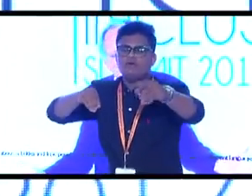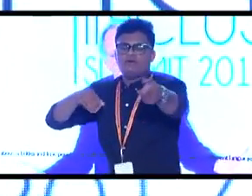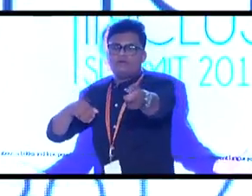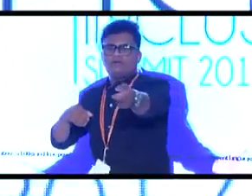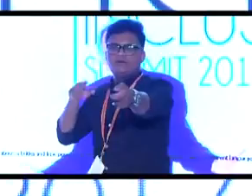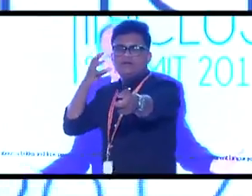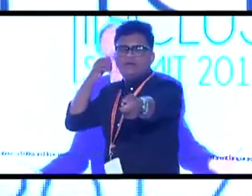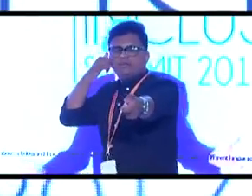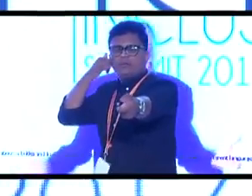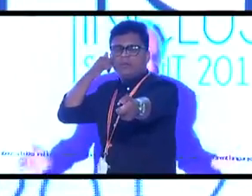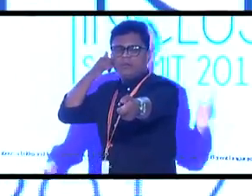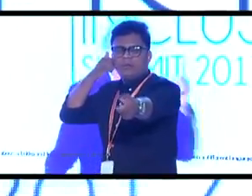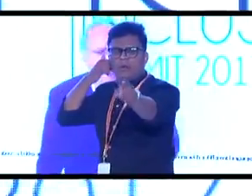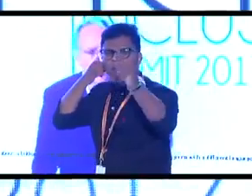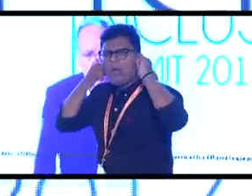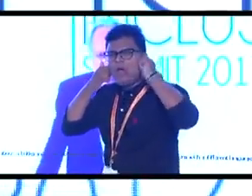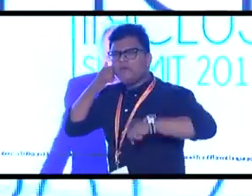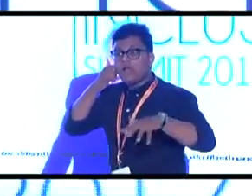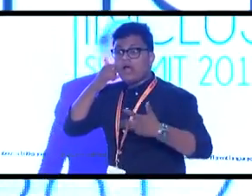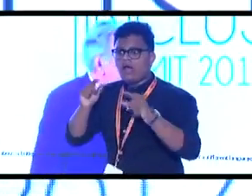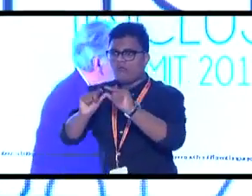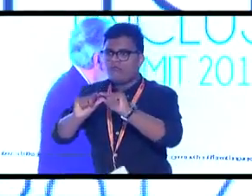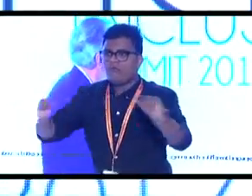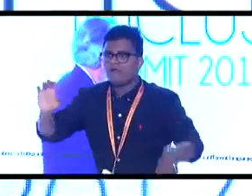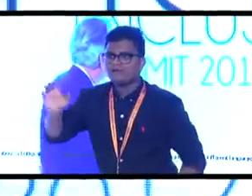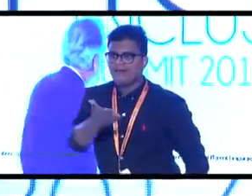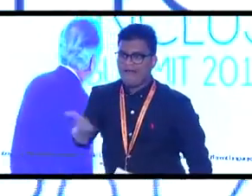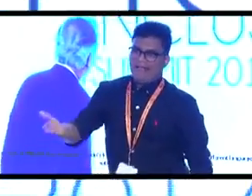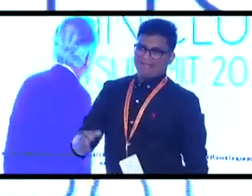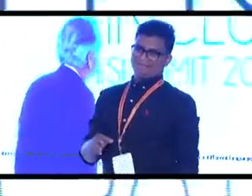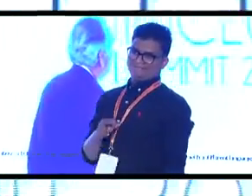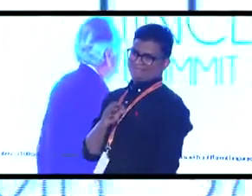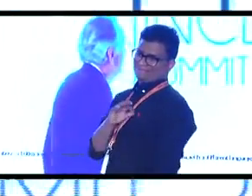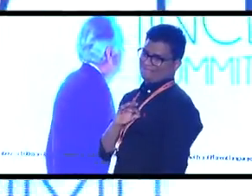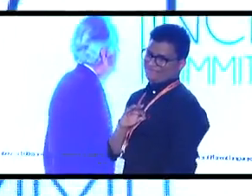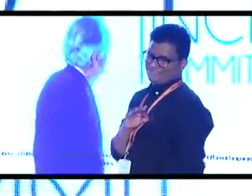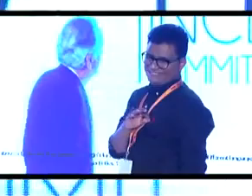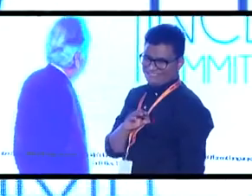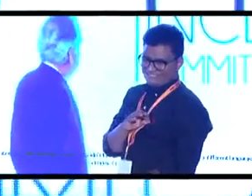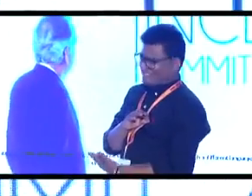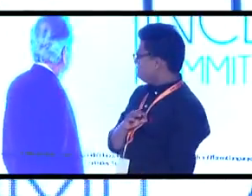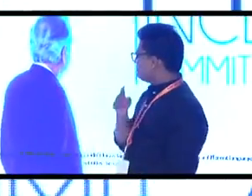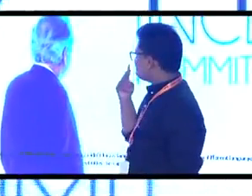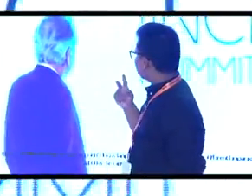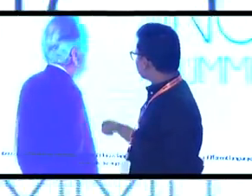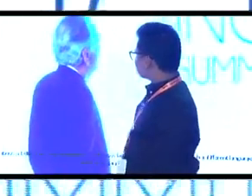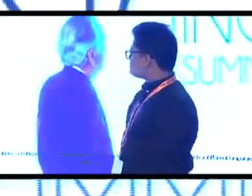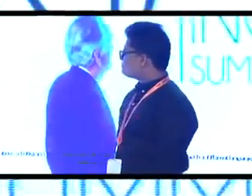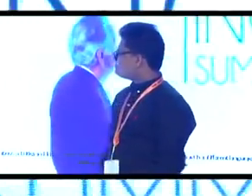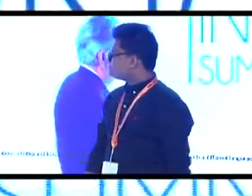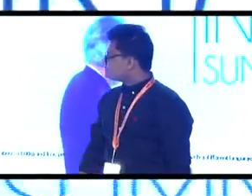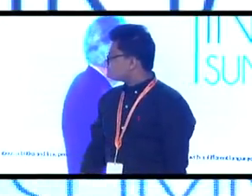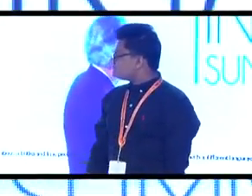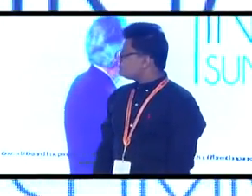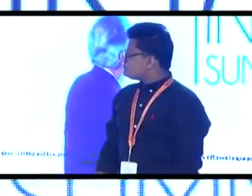For everybody. And so I have a cartoon that I'd like to show you. I hope I can bring it up here. They tell me technically they can do it, but